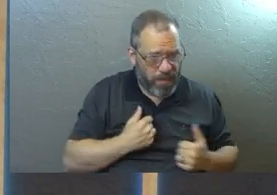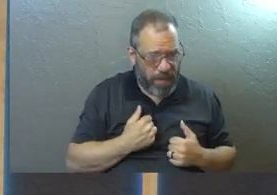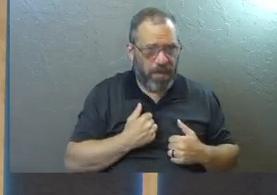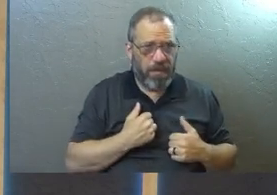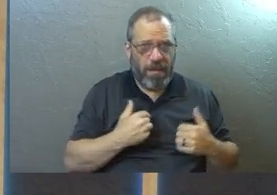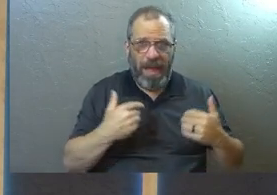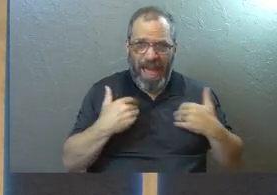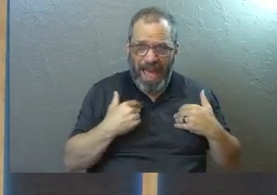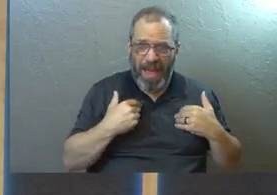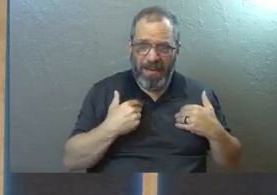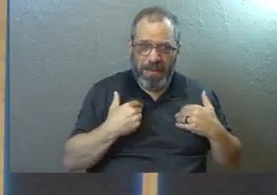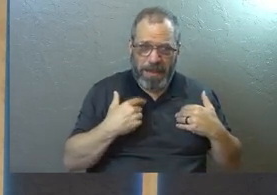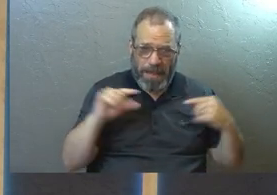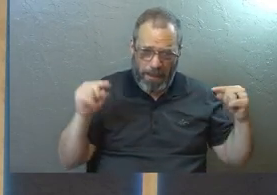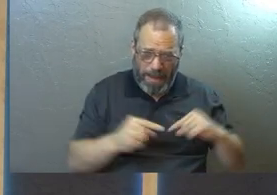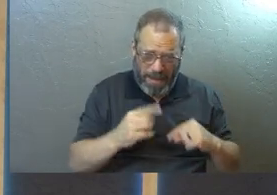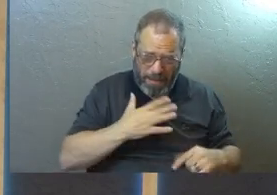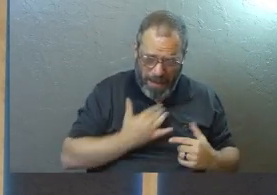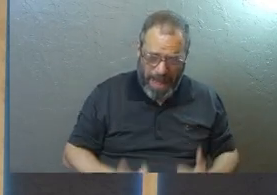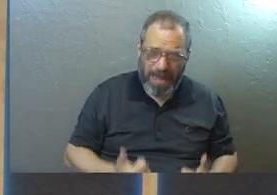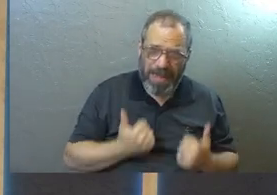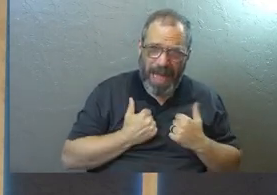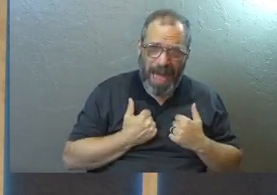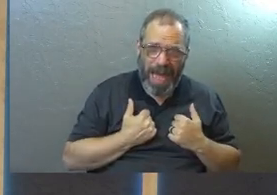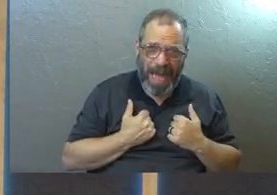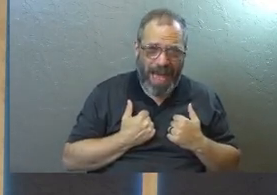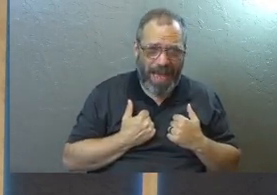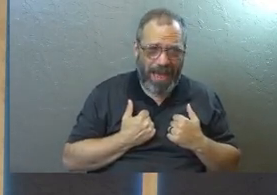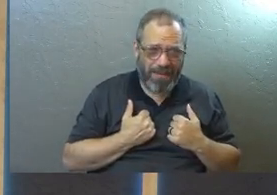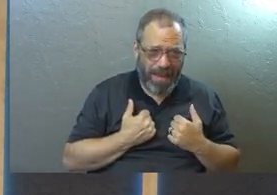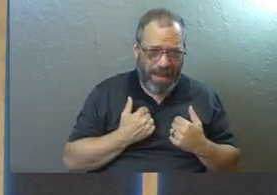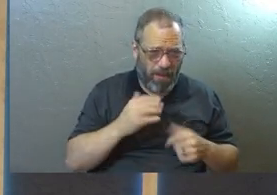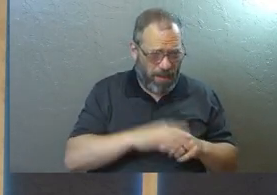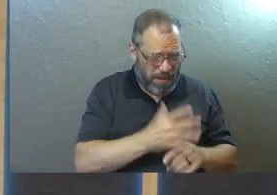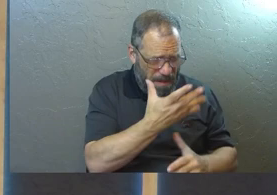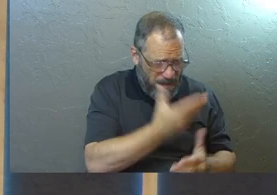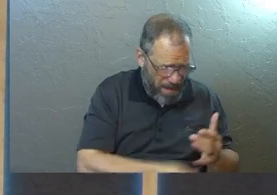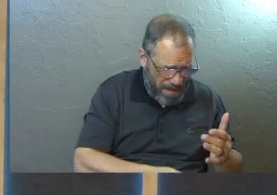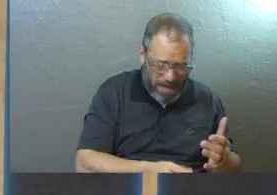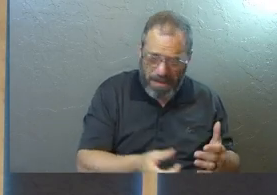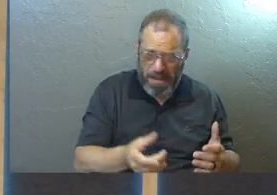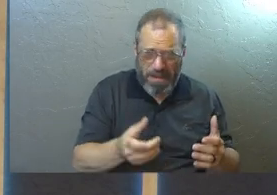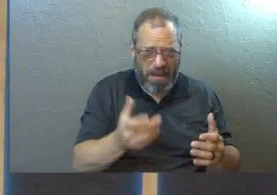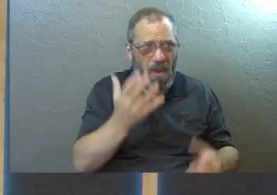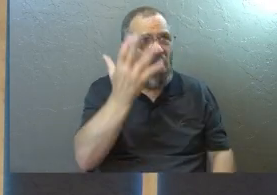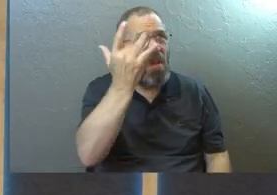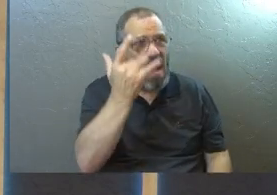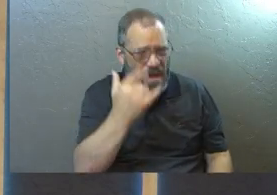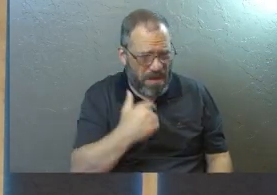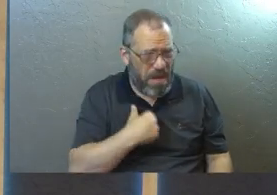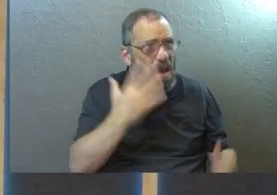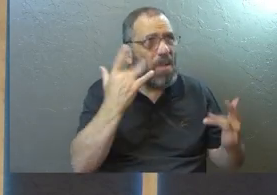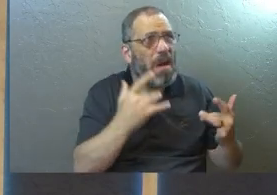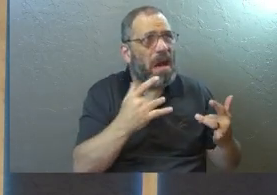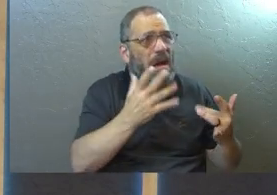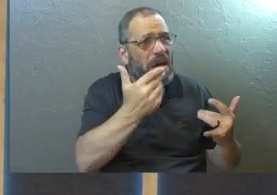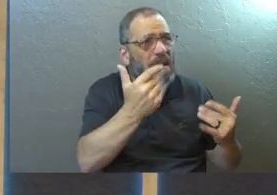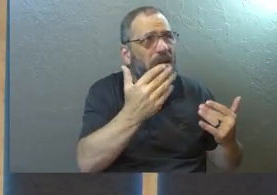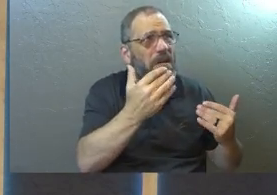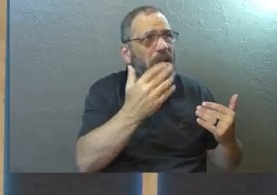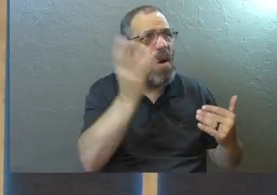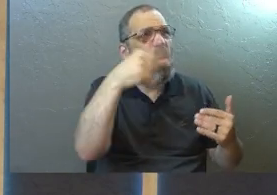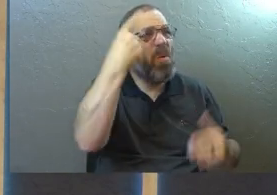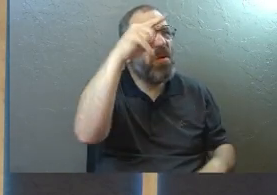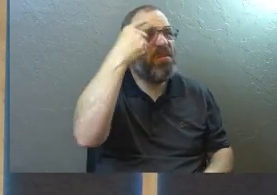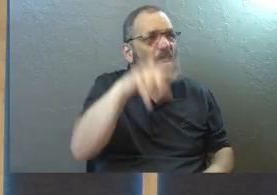let me have that much pain in my life. And when I hit that spot and I asked my why questions, I didn't get my why questions